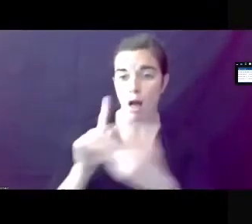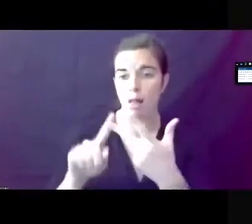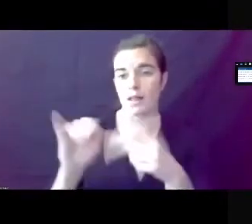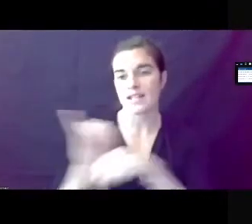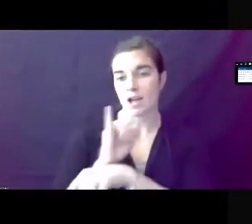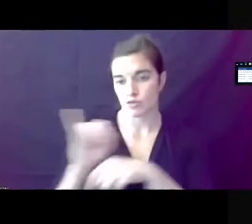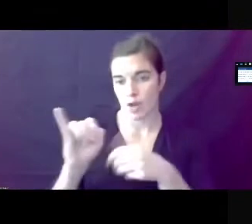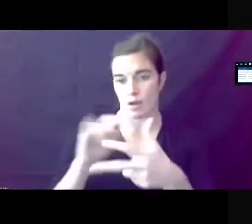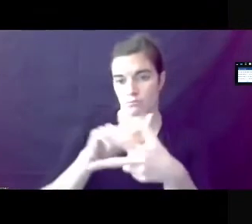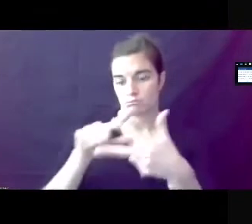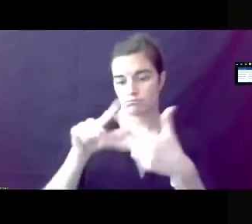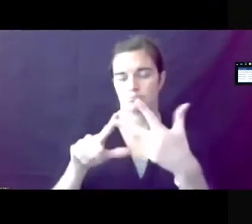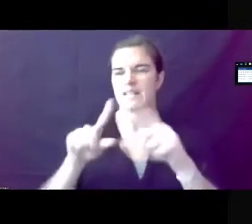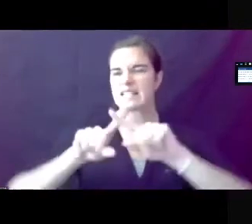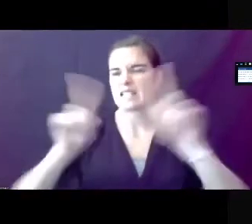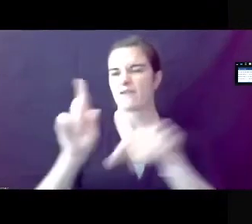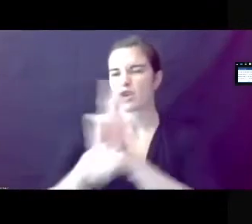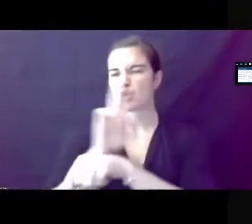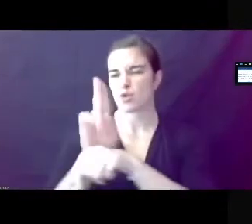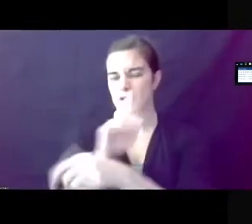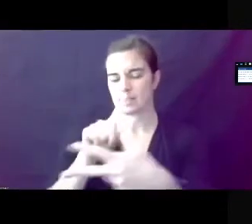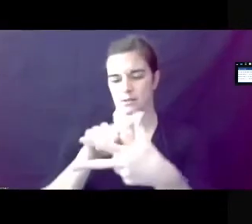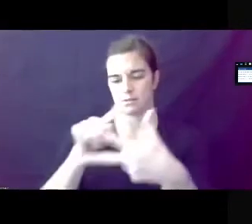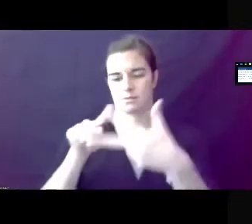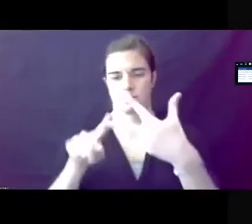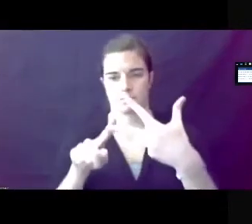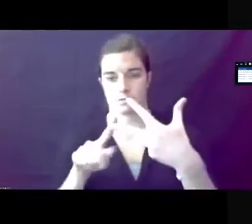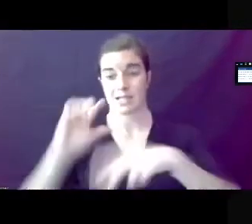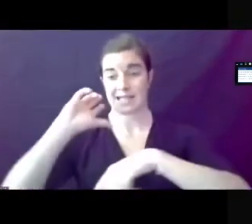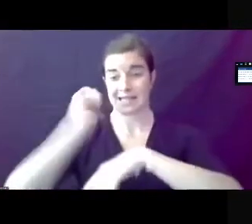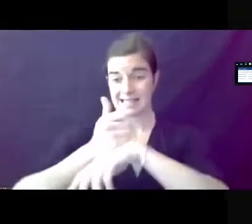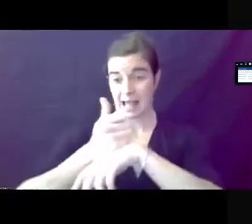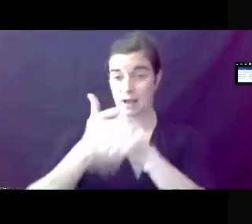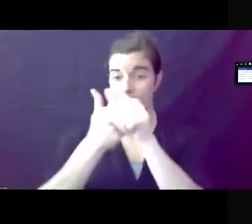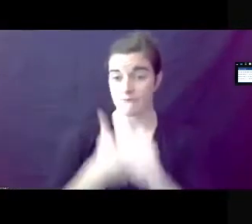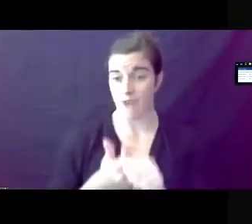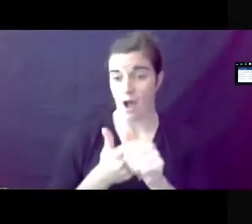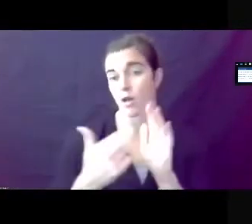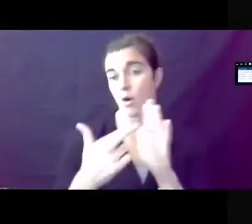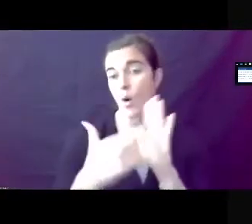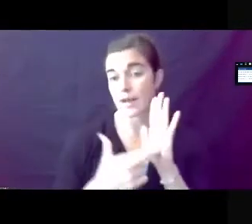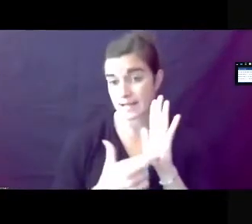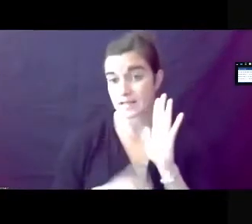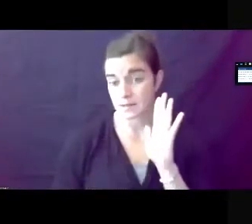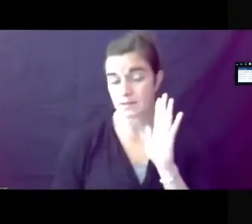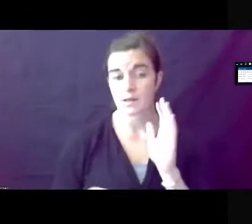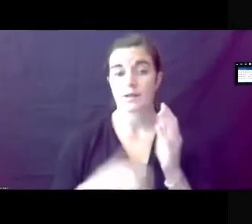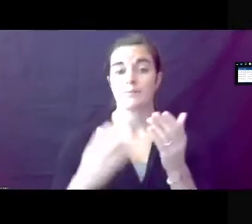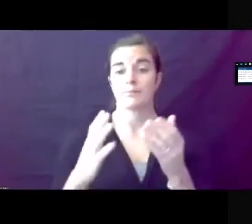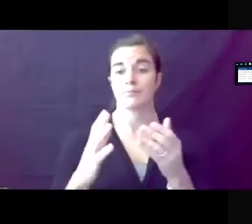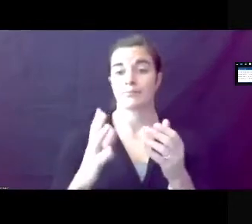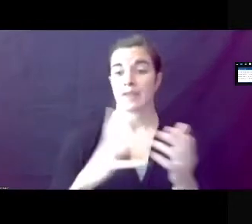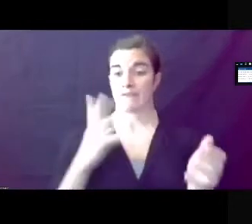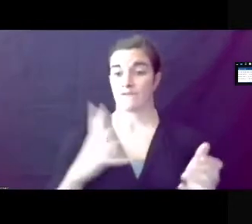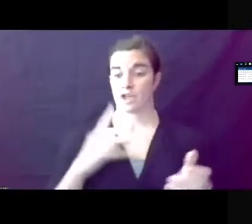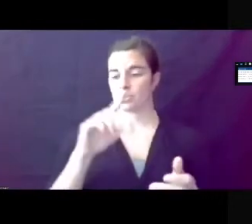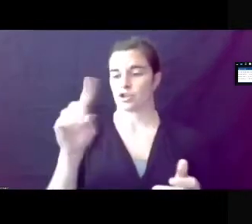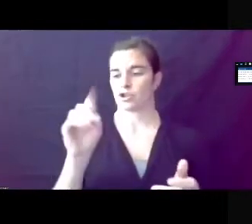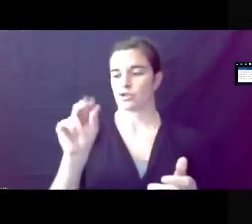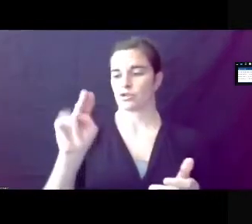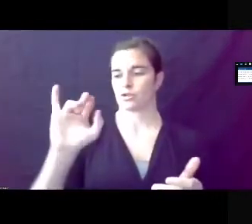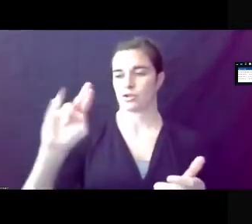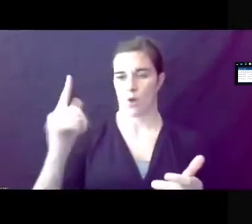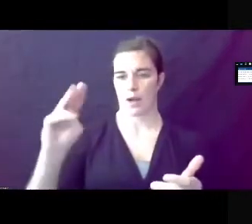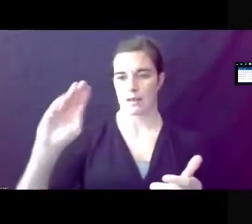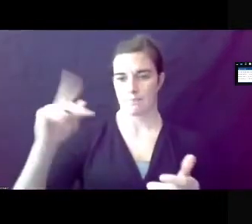of uses and standards. These districts are established by ordinance and the official zoning map identifies the location